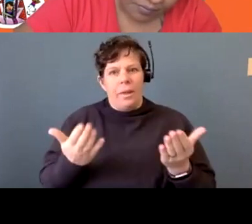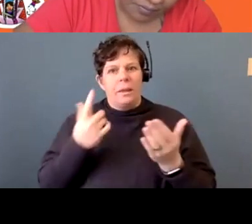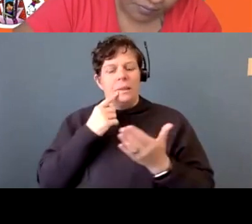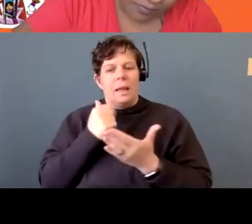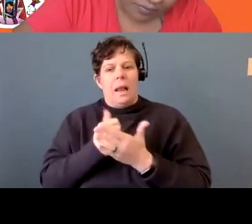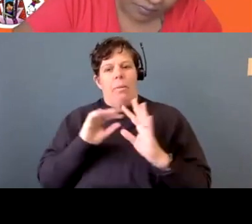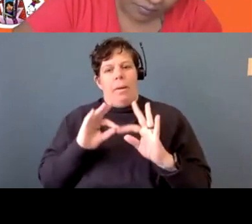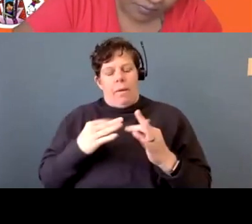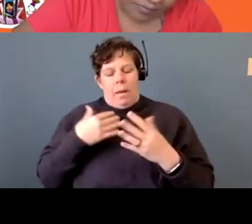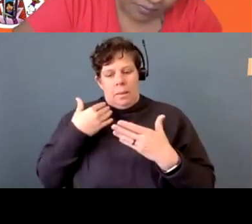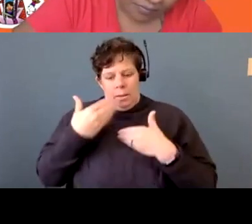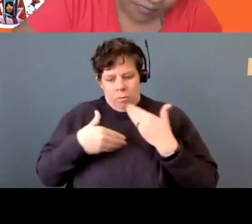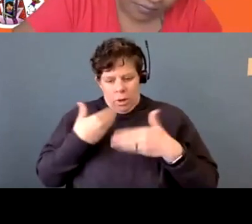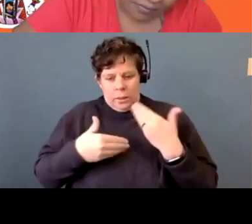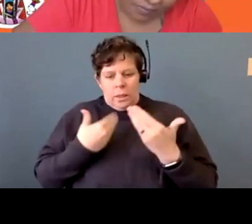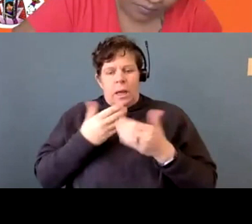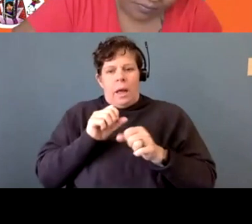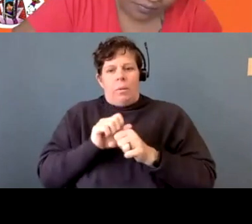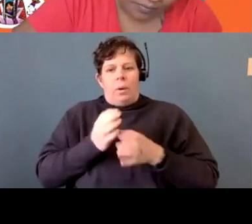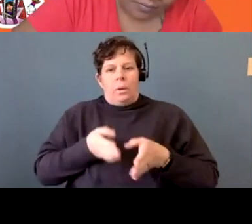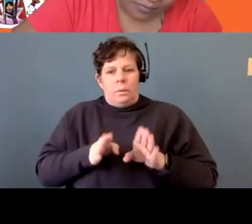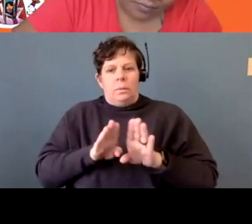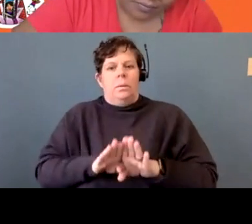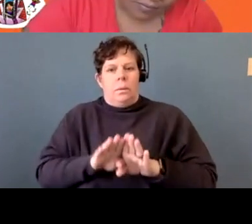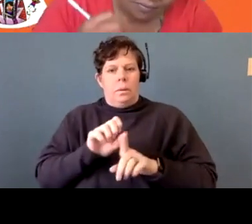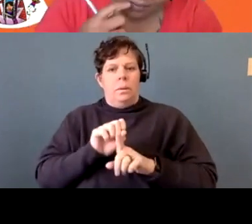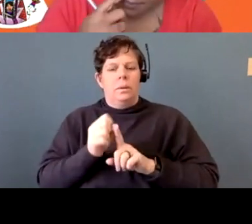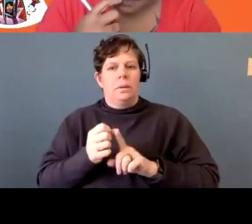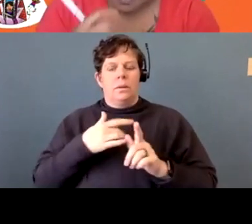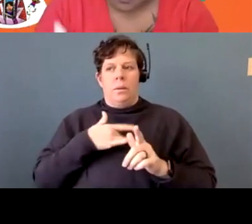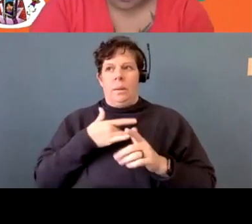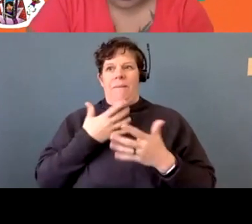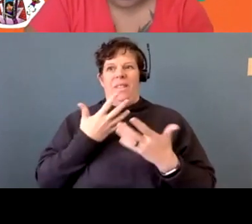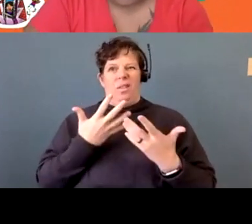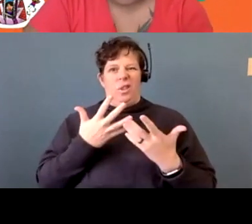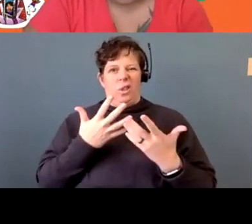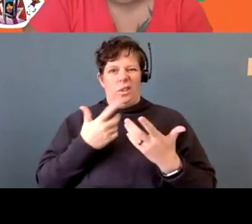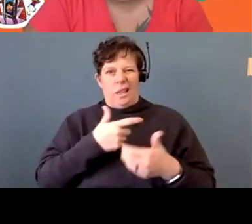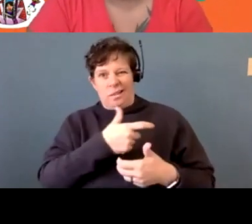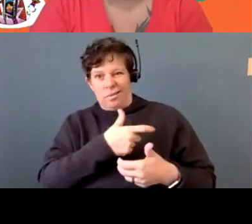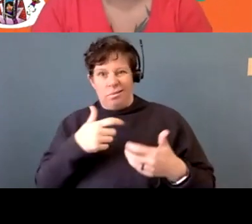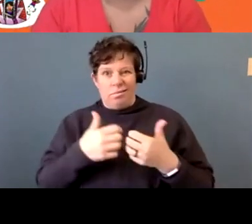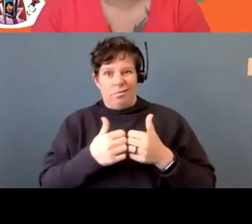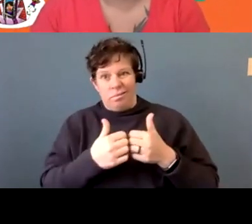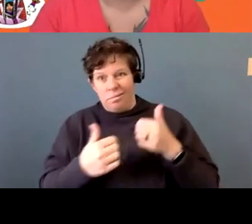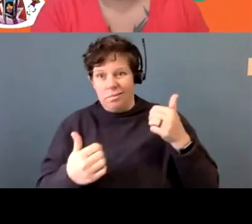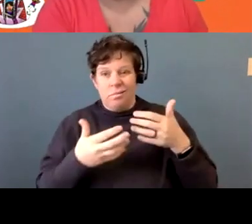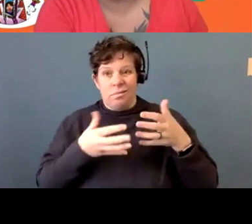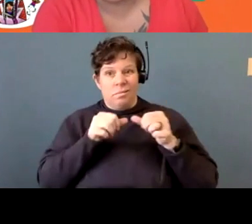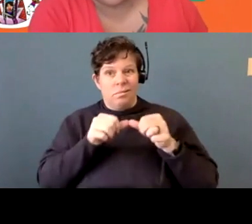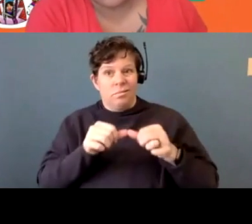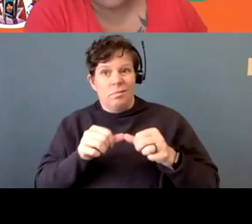and work towards closure. And so, um, I know we've talked about, uh,